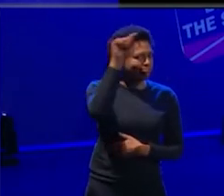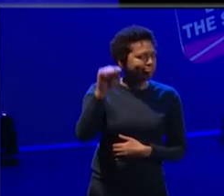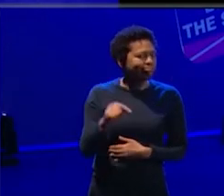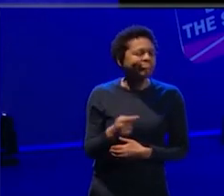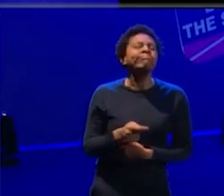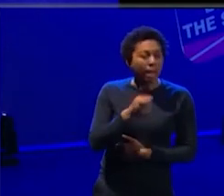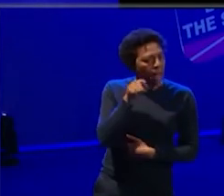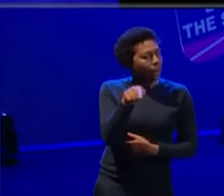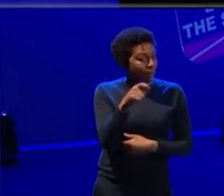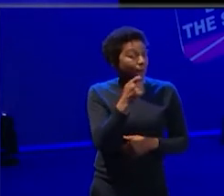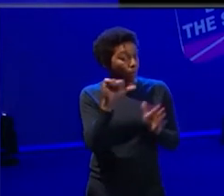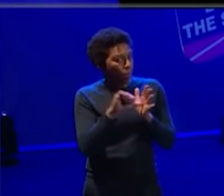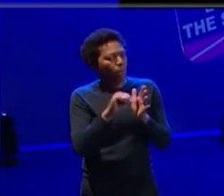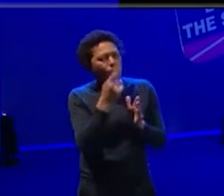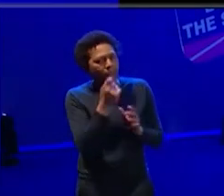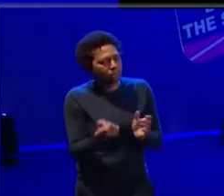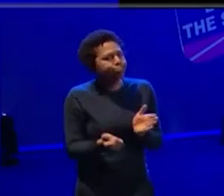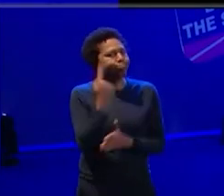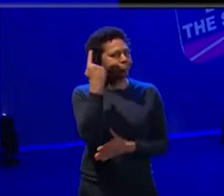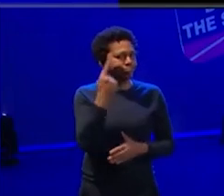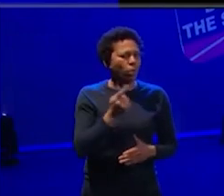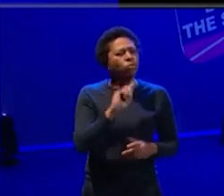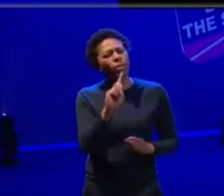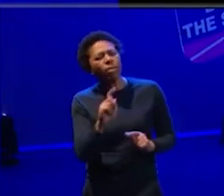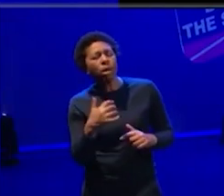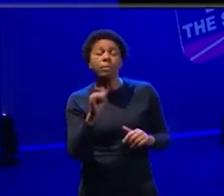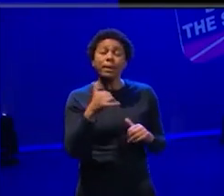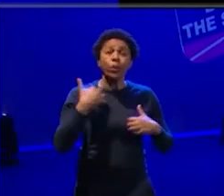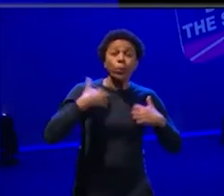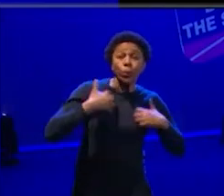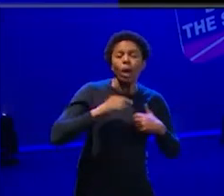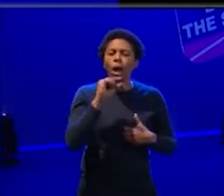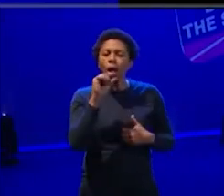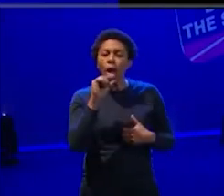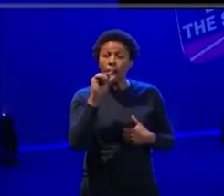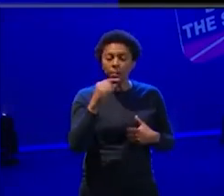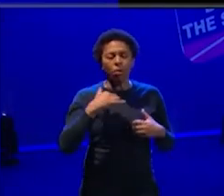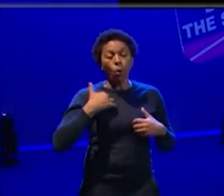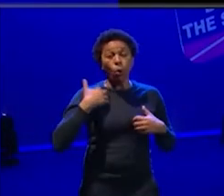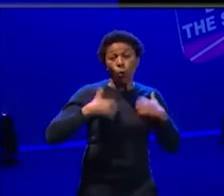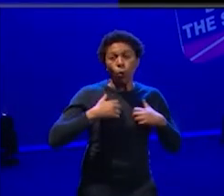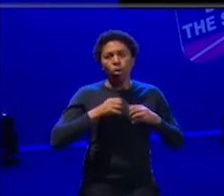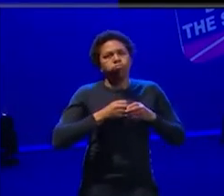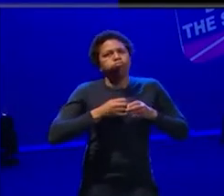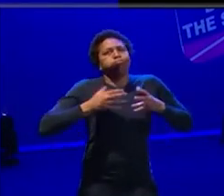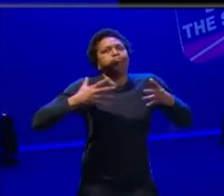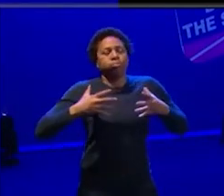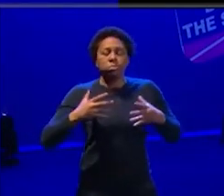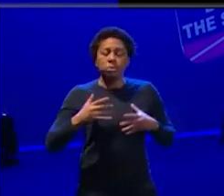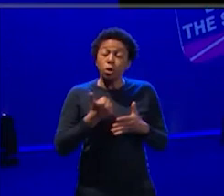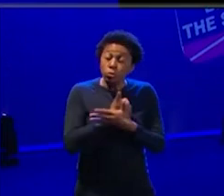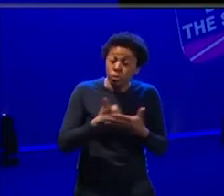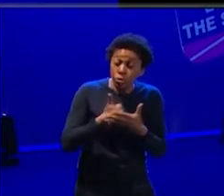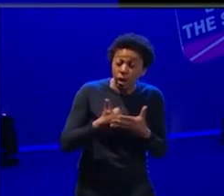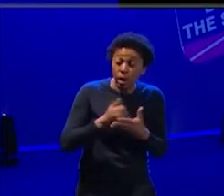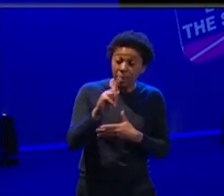levels of interest in the work that I'm doing. So the reason that, that Blue Elephant will be called into a school and the school sort of like commission work with